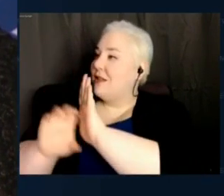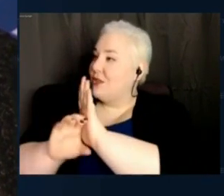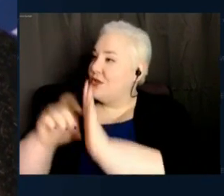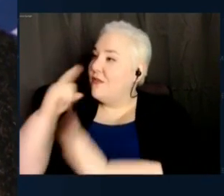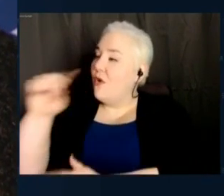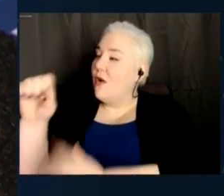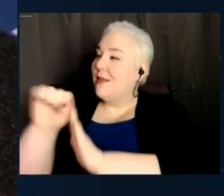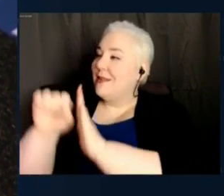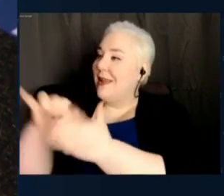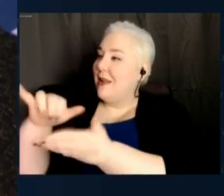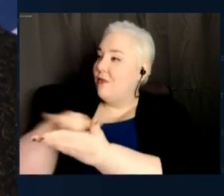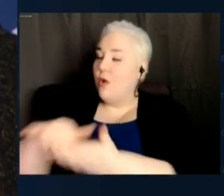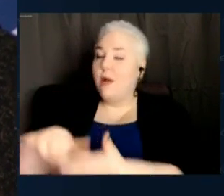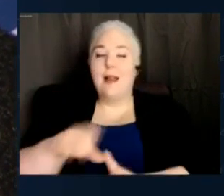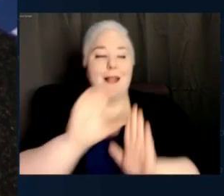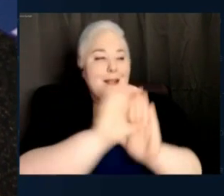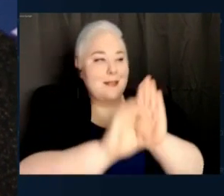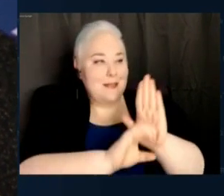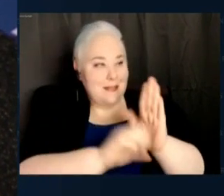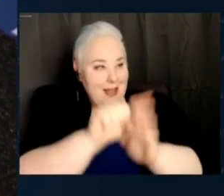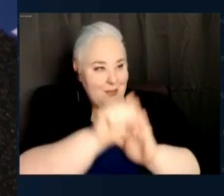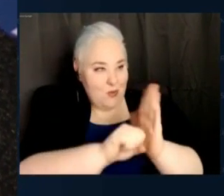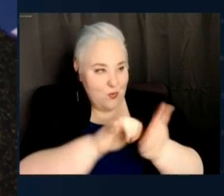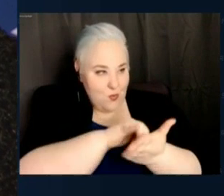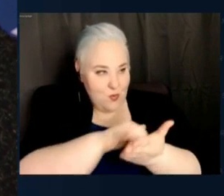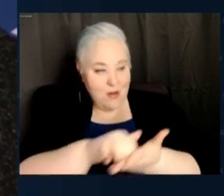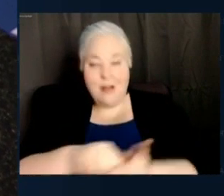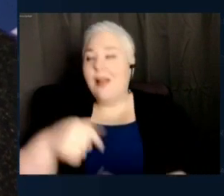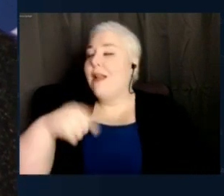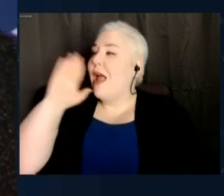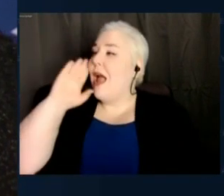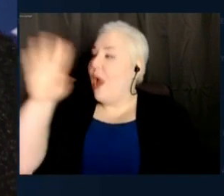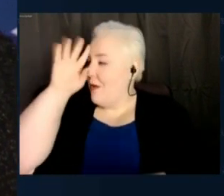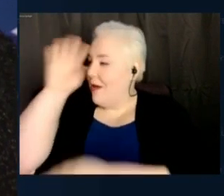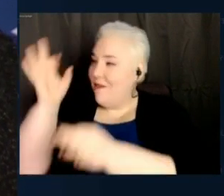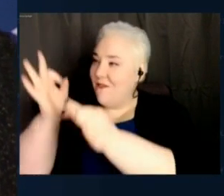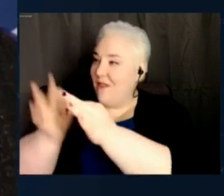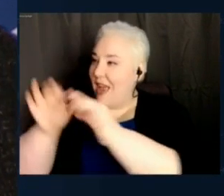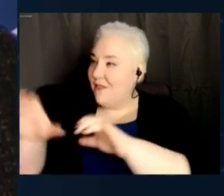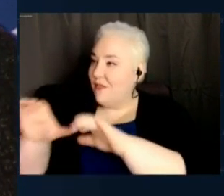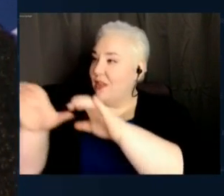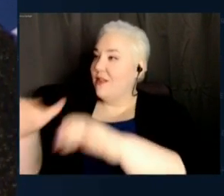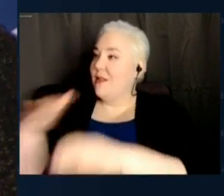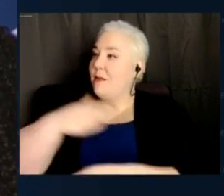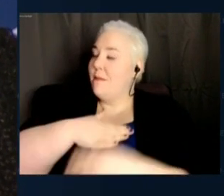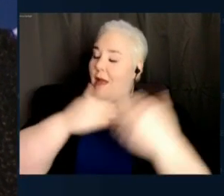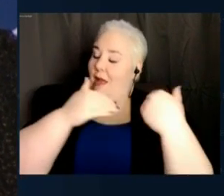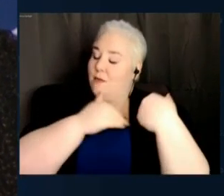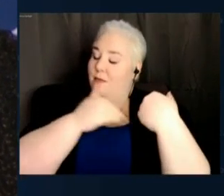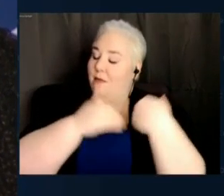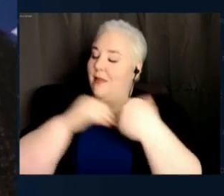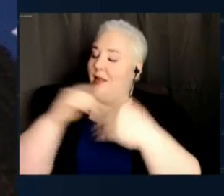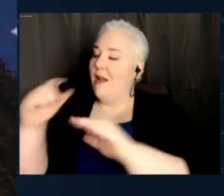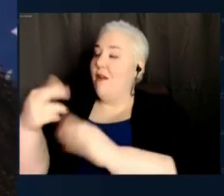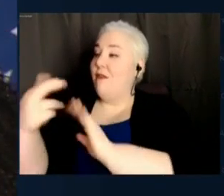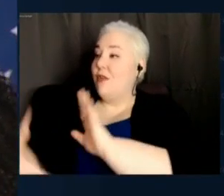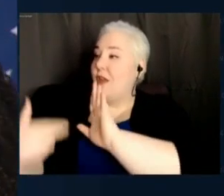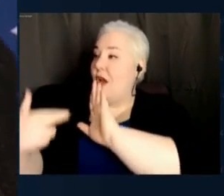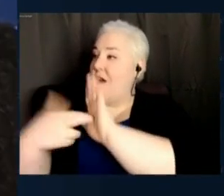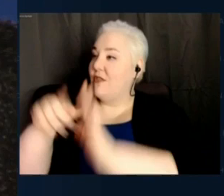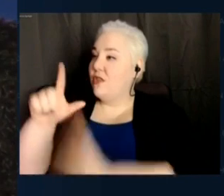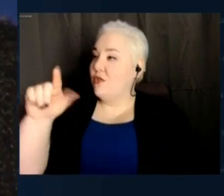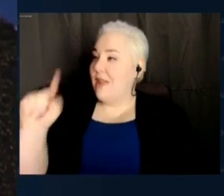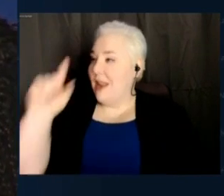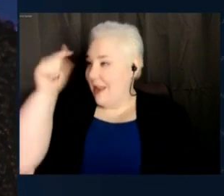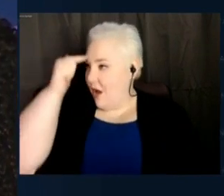State of New York. The Constitution of the State of New York. And that I will faithfully discharge the duties of the office of the lieutenant governor of the state of